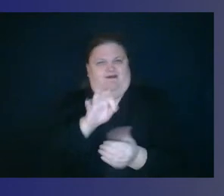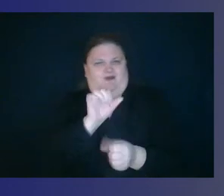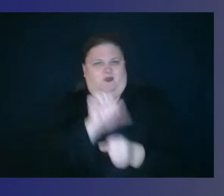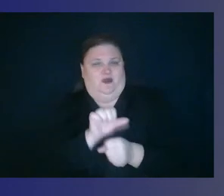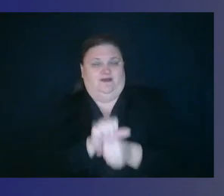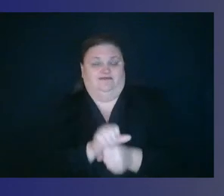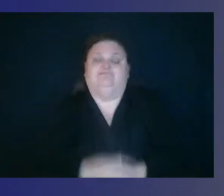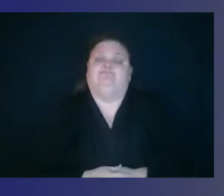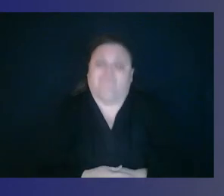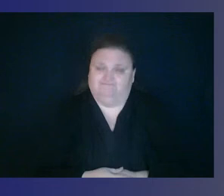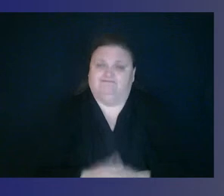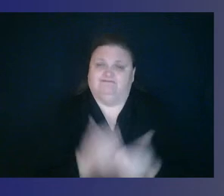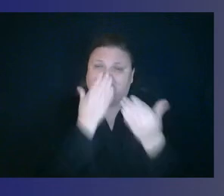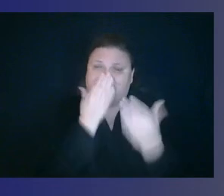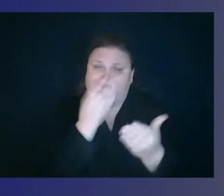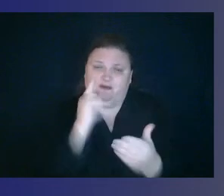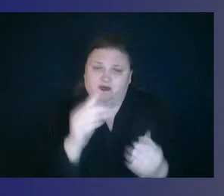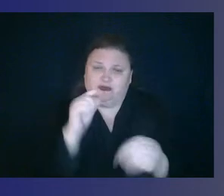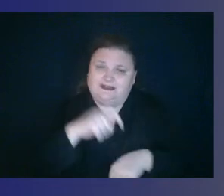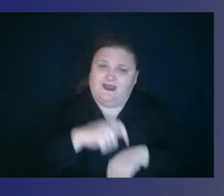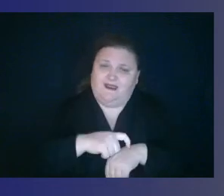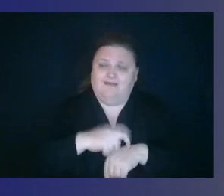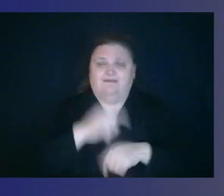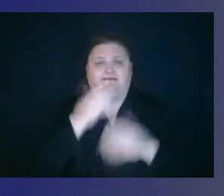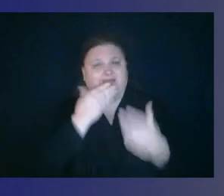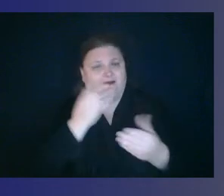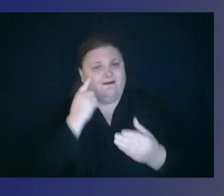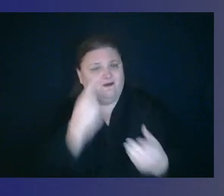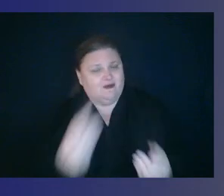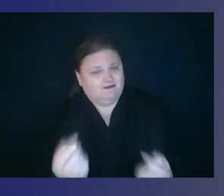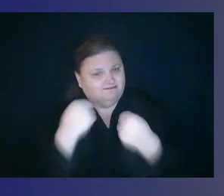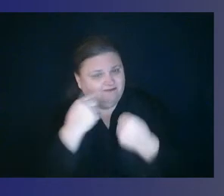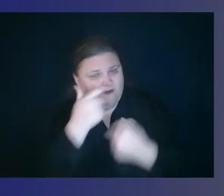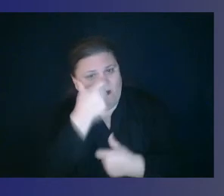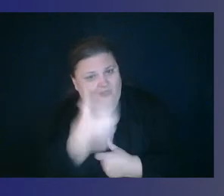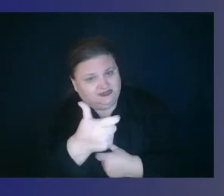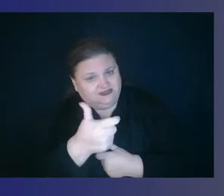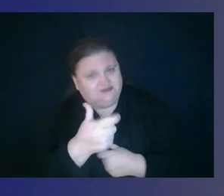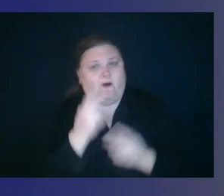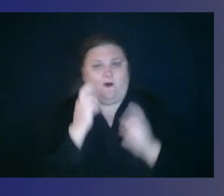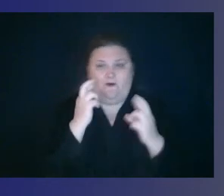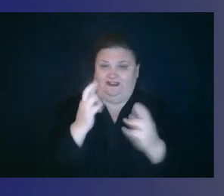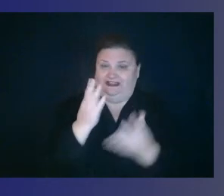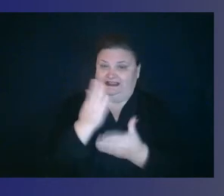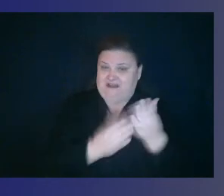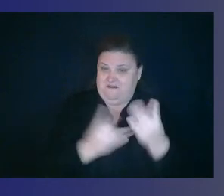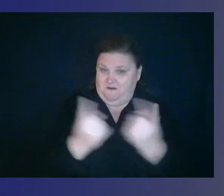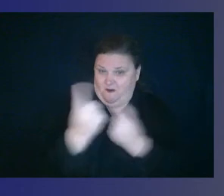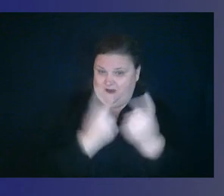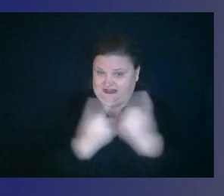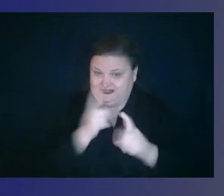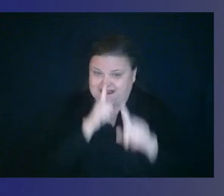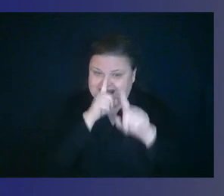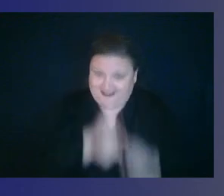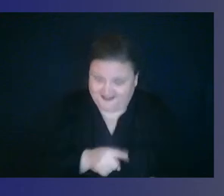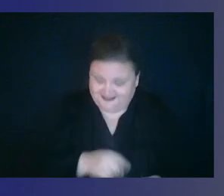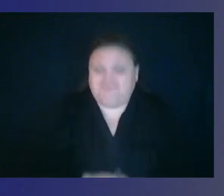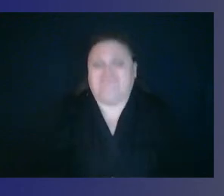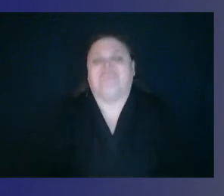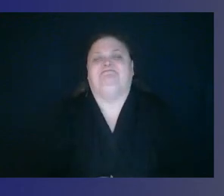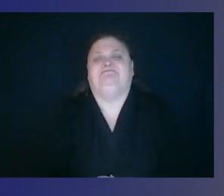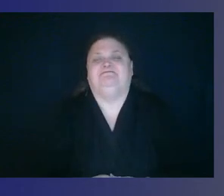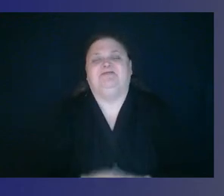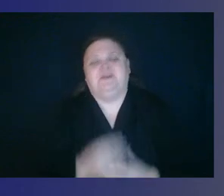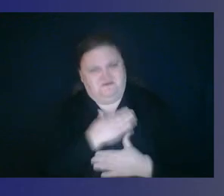Thank you all who tuned in to, to listen to our conversation. Hopefully you got some of your questions answered. I really appreciate you all being with us